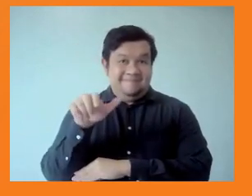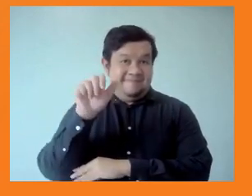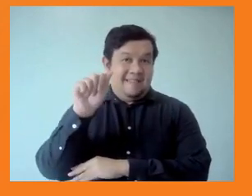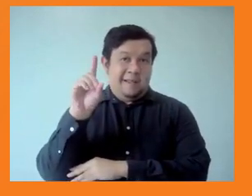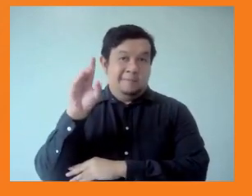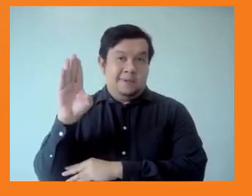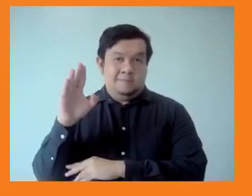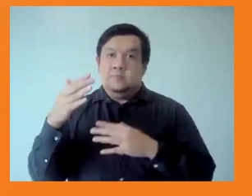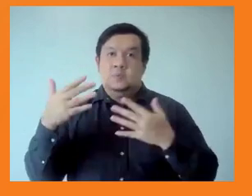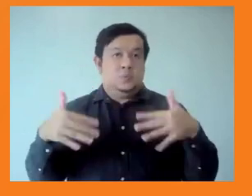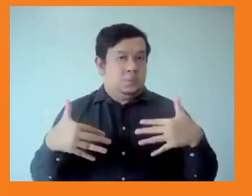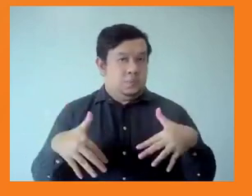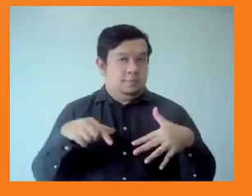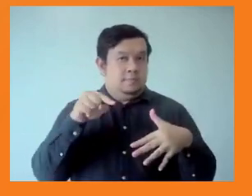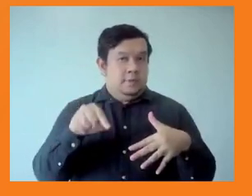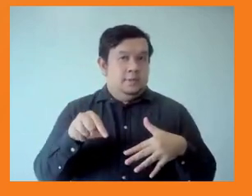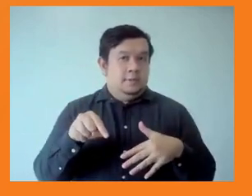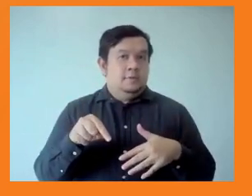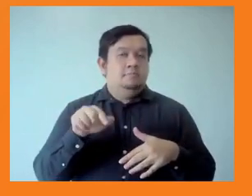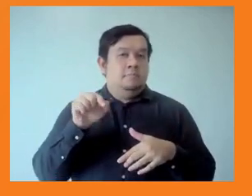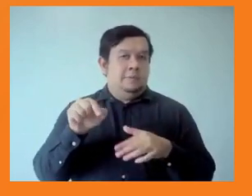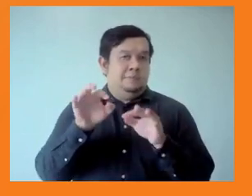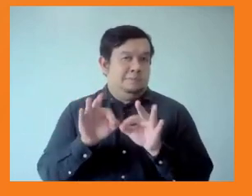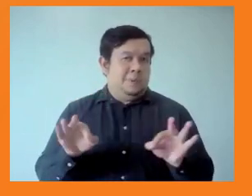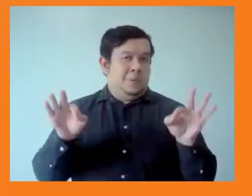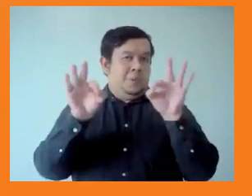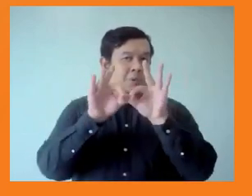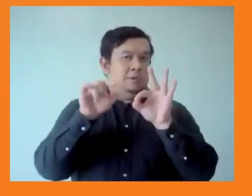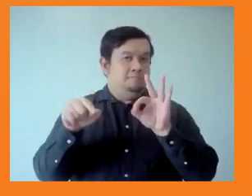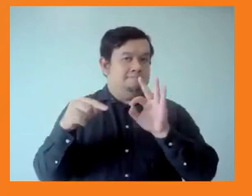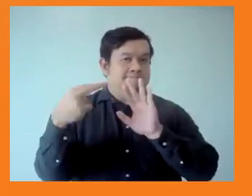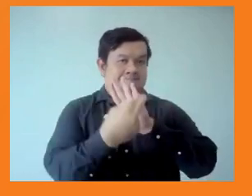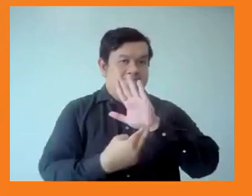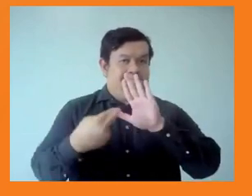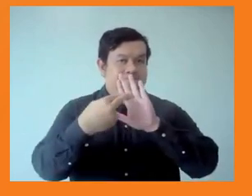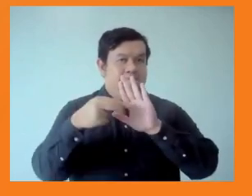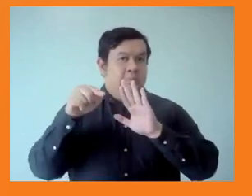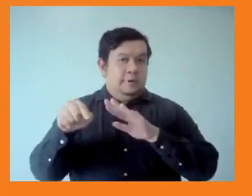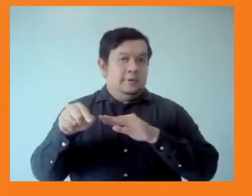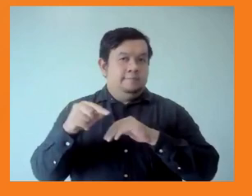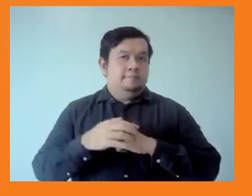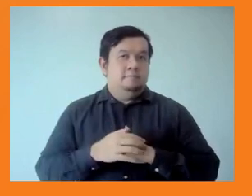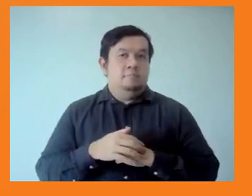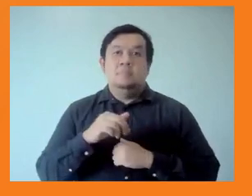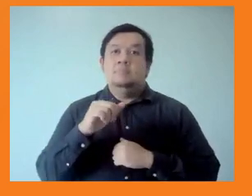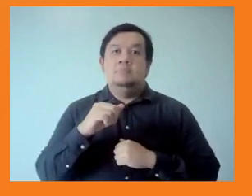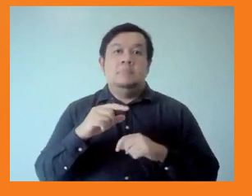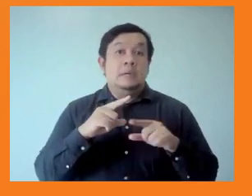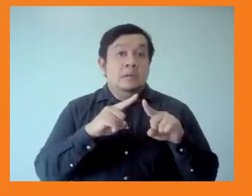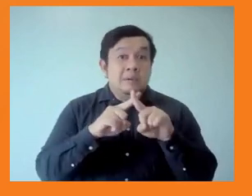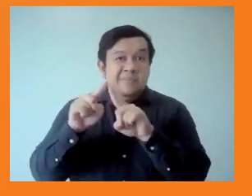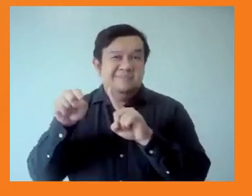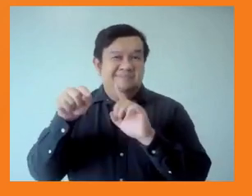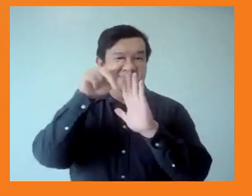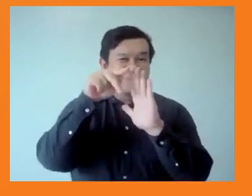important role to play in creating knowledge, working with countries and shaping policies. Particularly the work you highlighted on